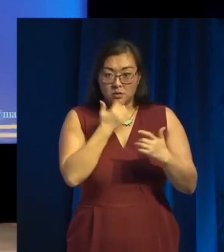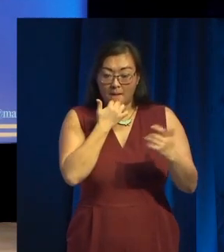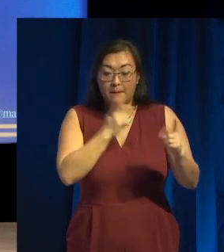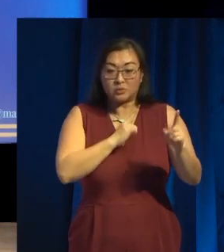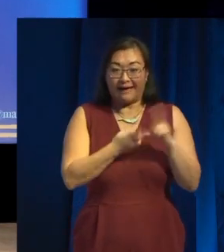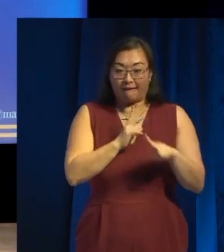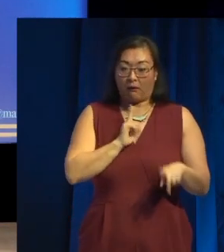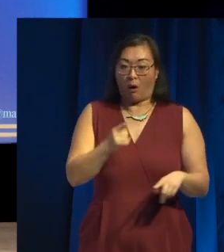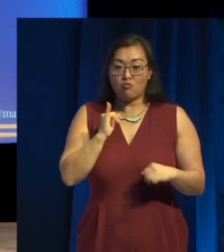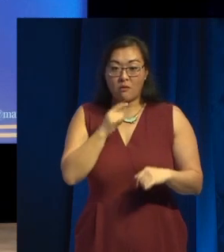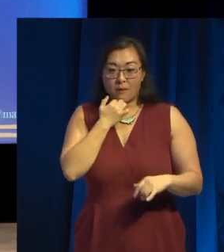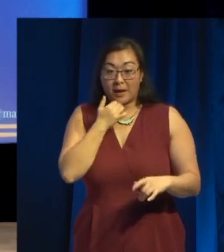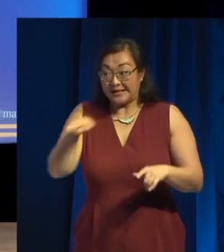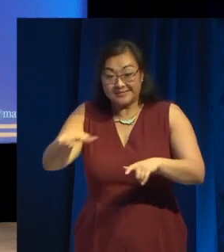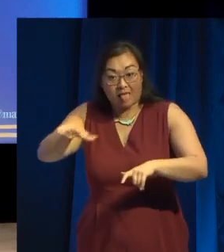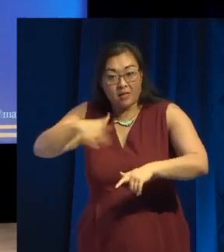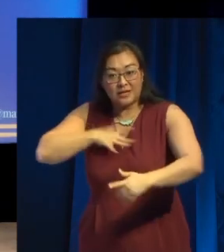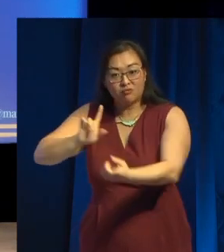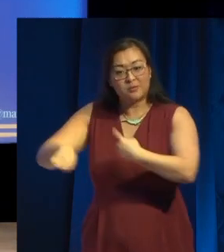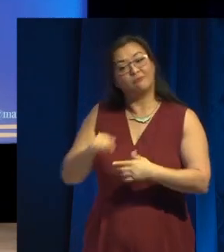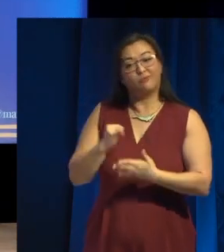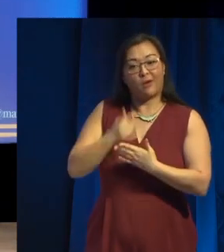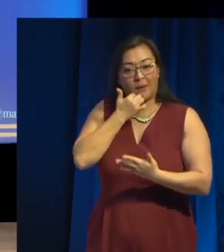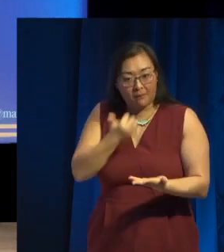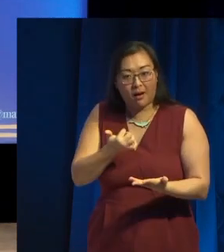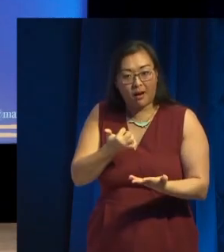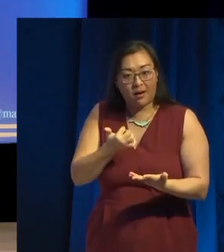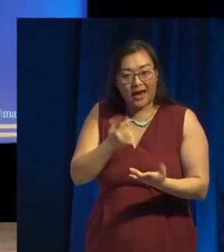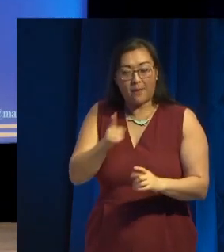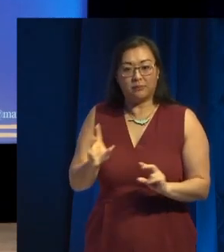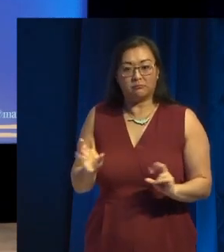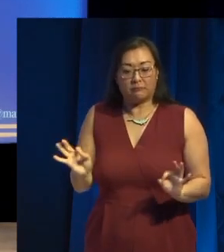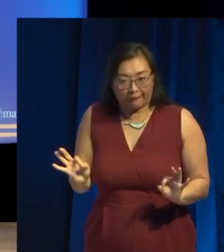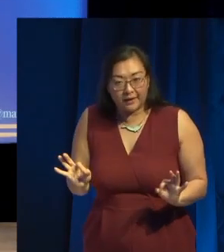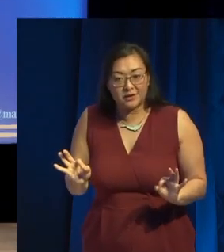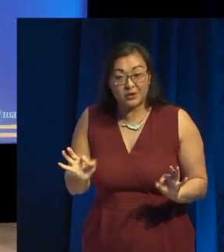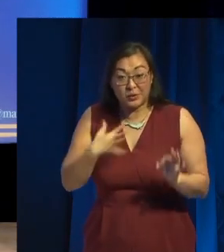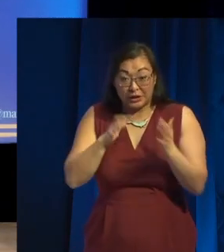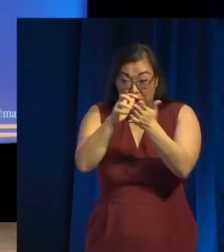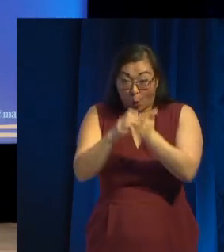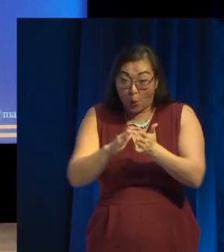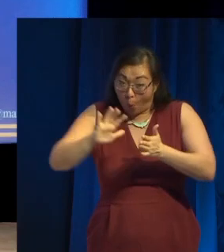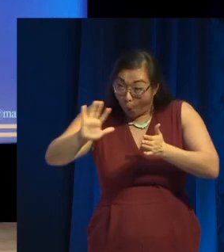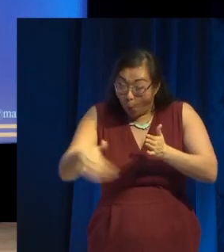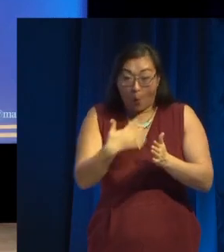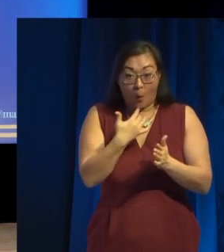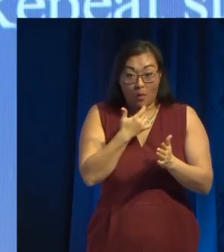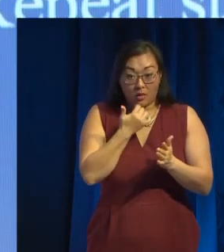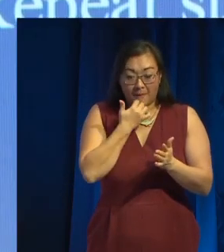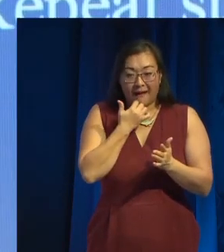means that your game design will end up changing as you suddenly start building with the technology, and you suddenly realise it can't do the puzzle you wanted to do.